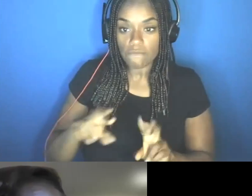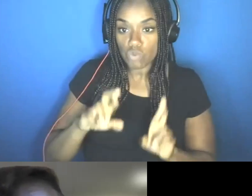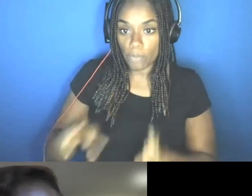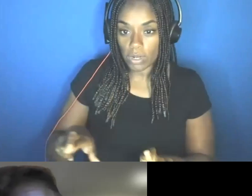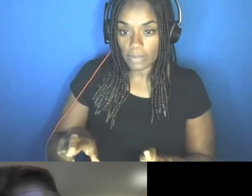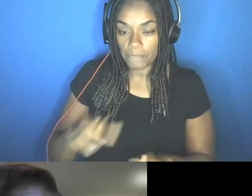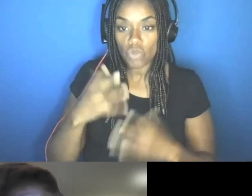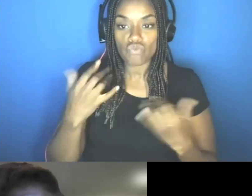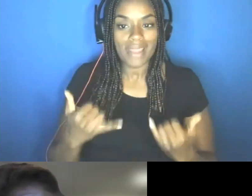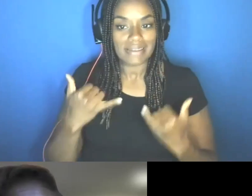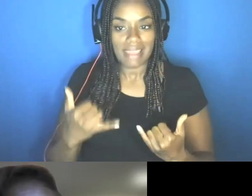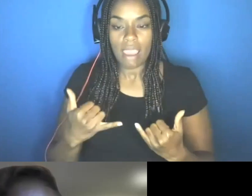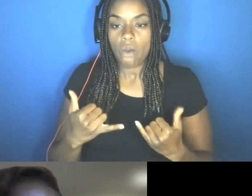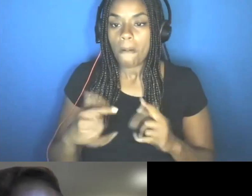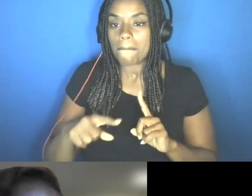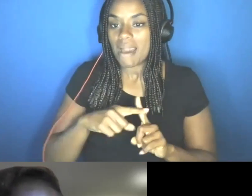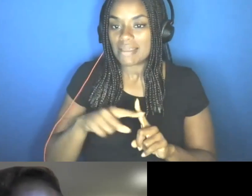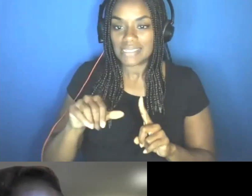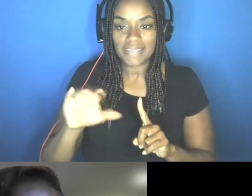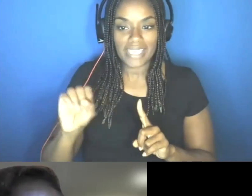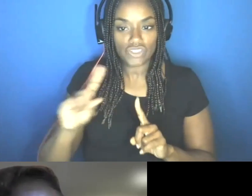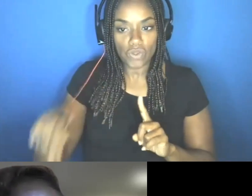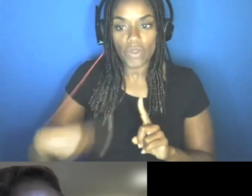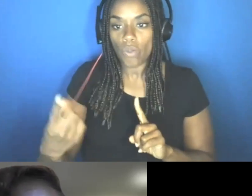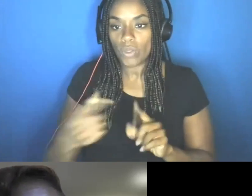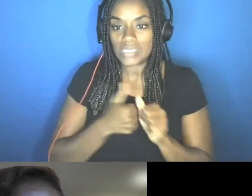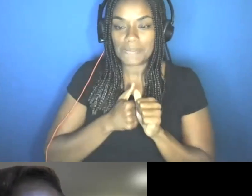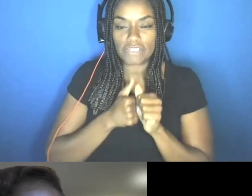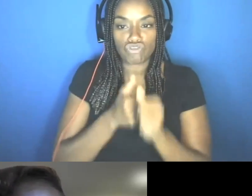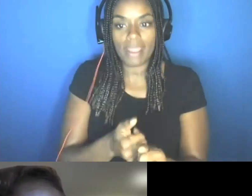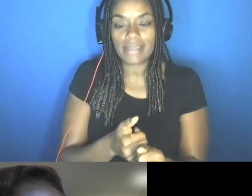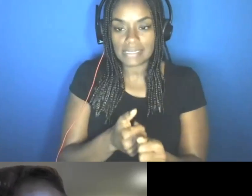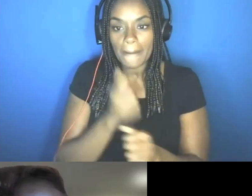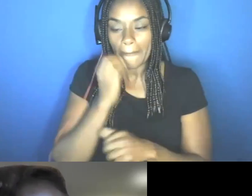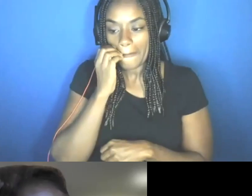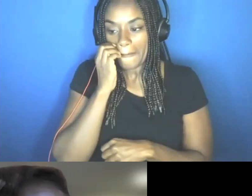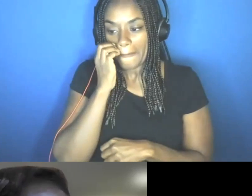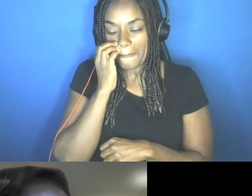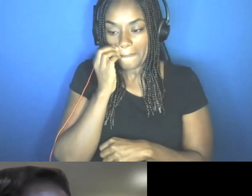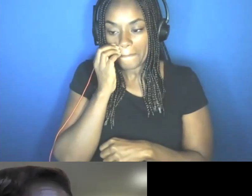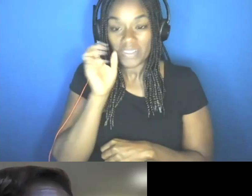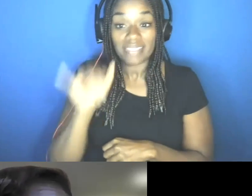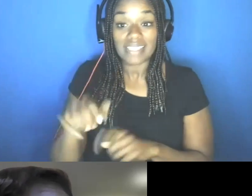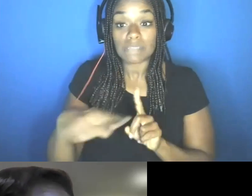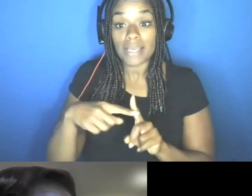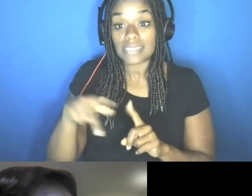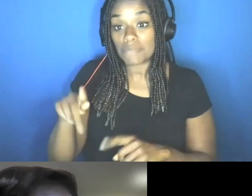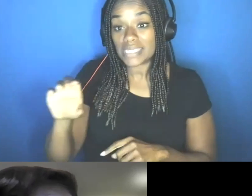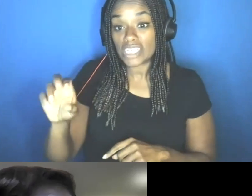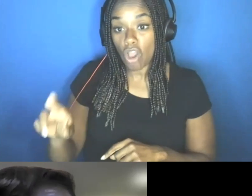positive cases have been tracked. Um, and that's positive, uh, PCR tests or positive